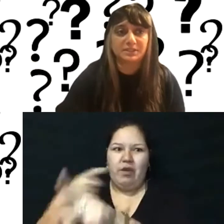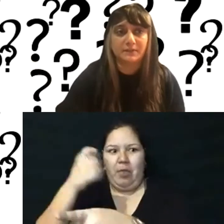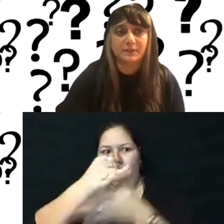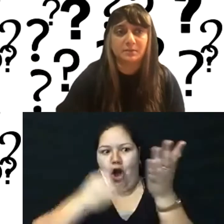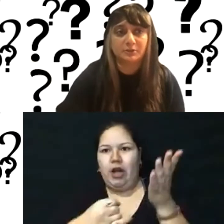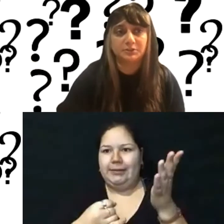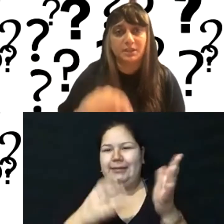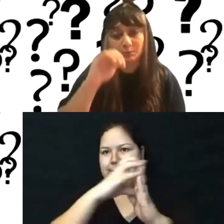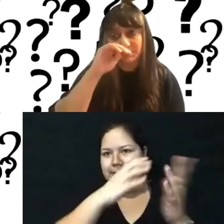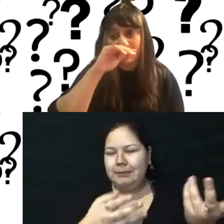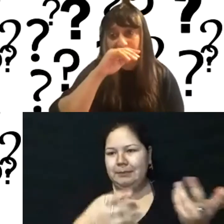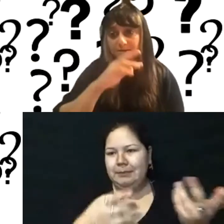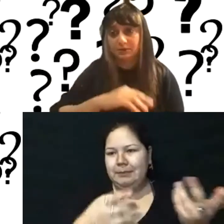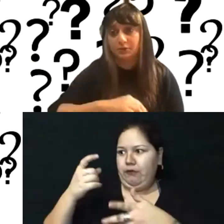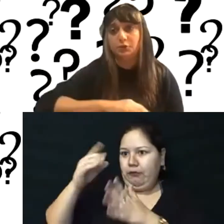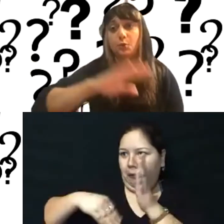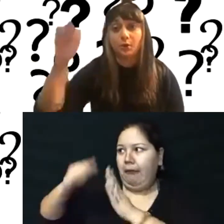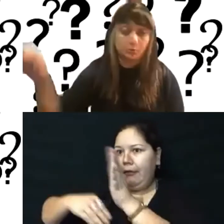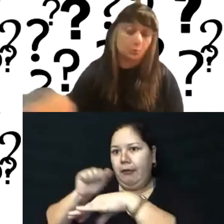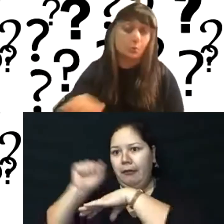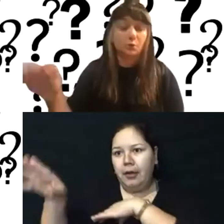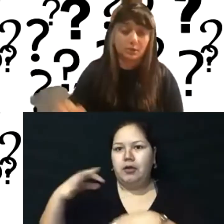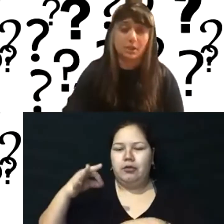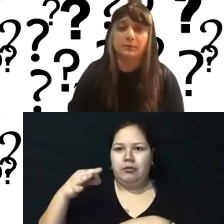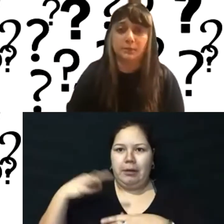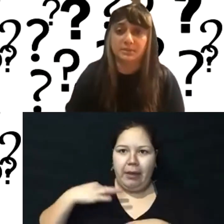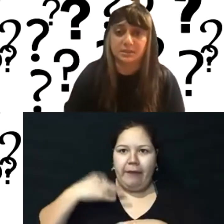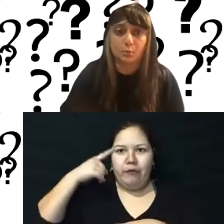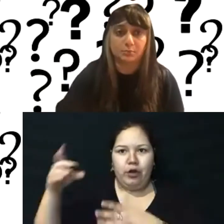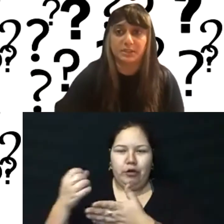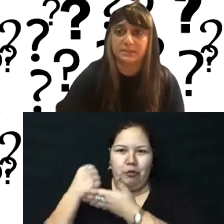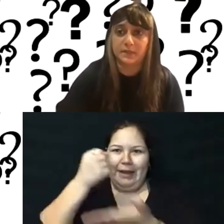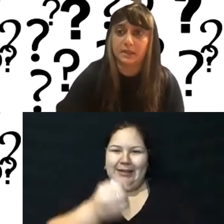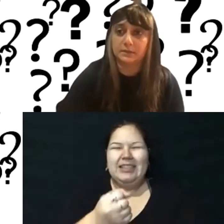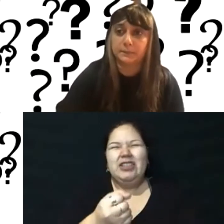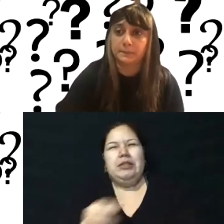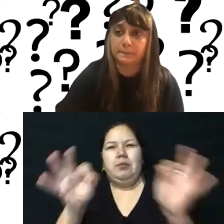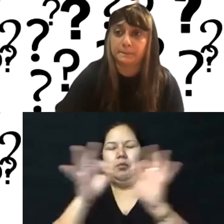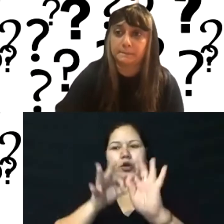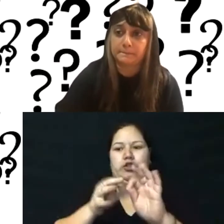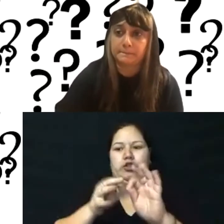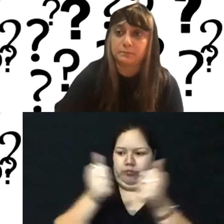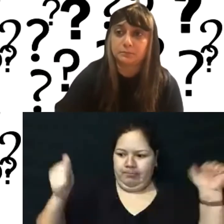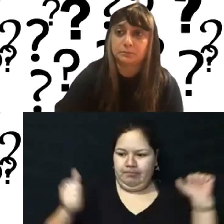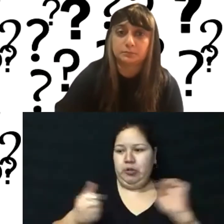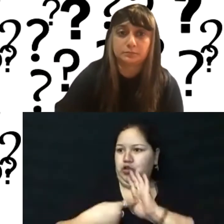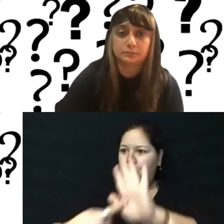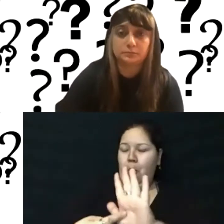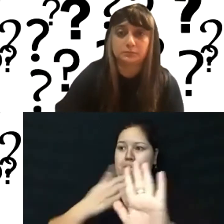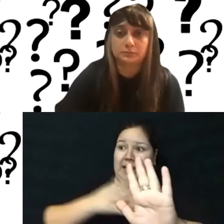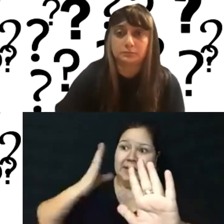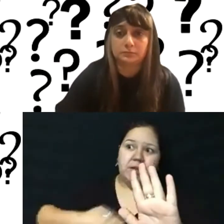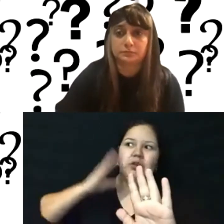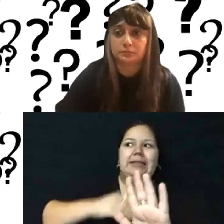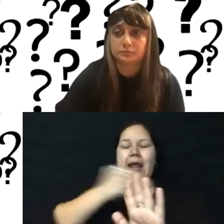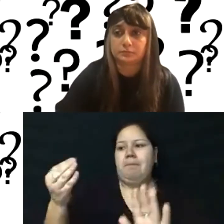think that just having them understand and respect where you're coming from is an important piece of that. Yeah. And